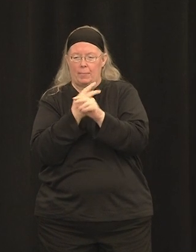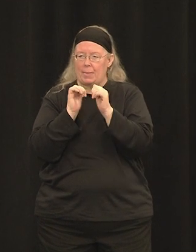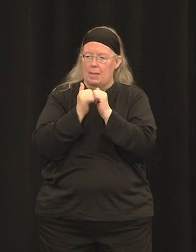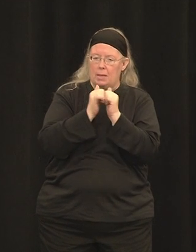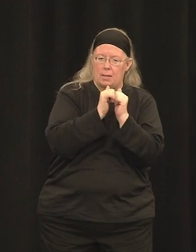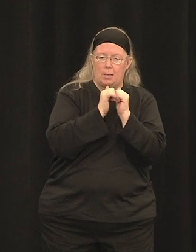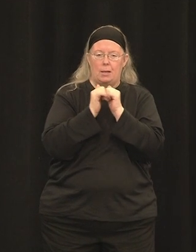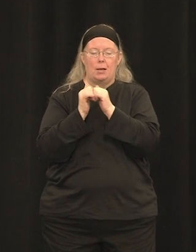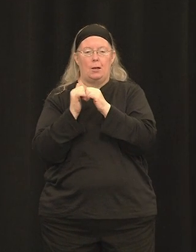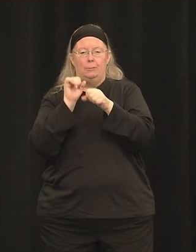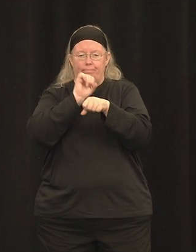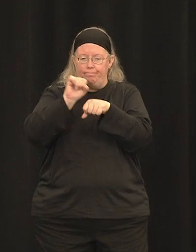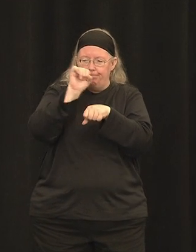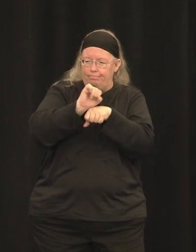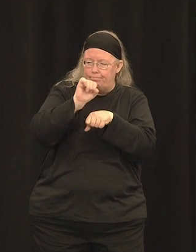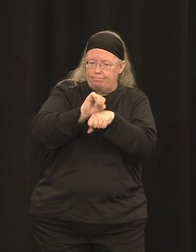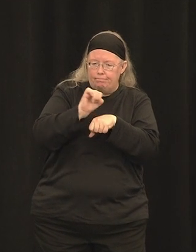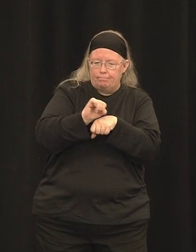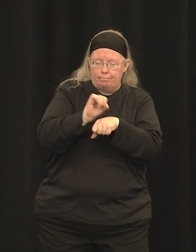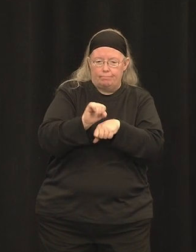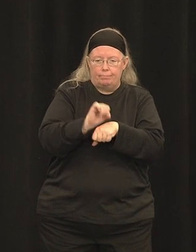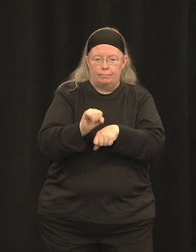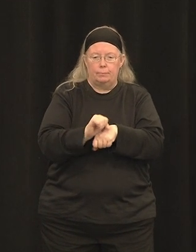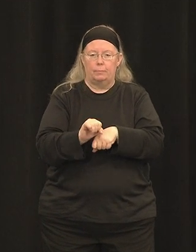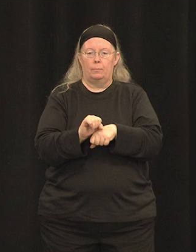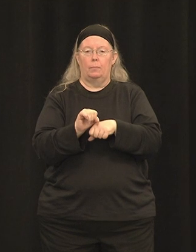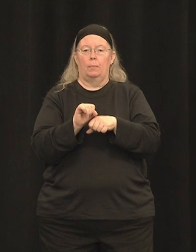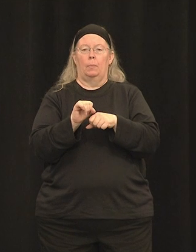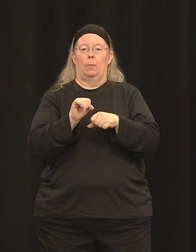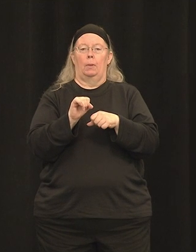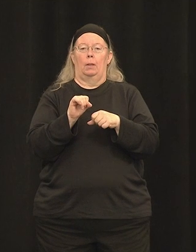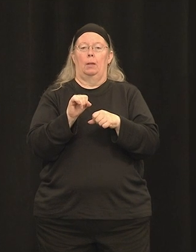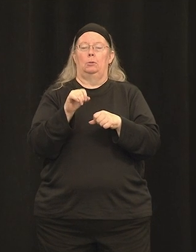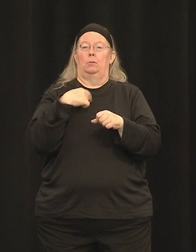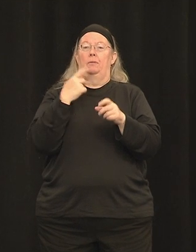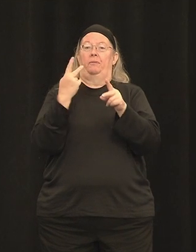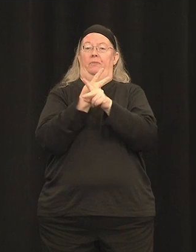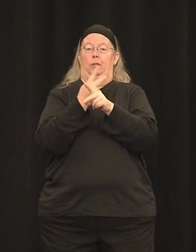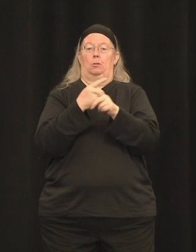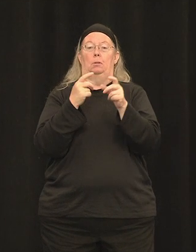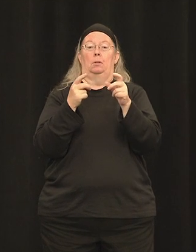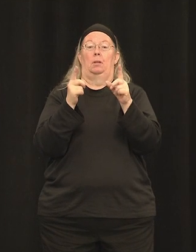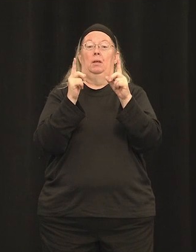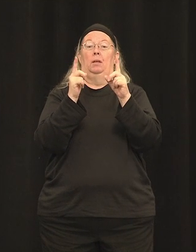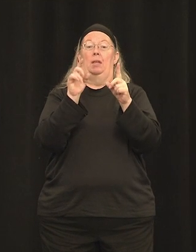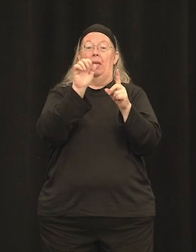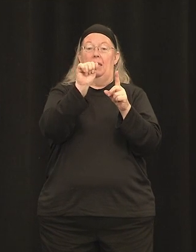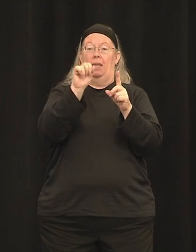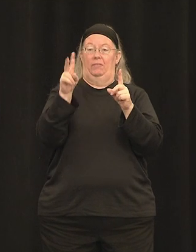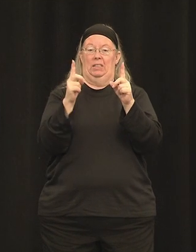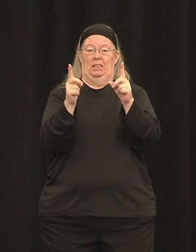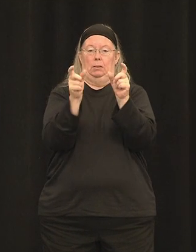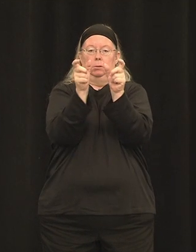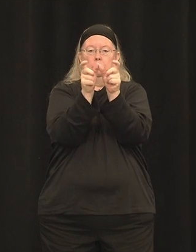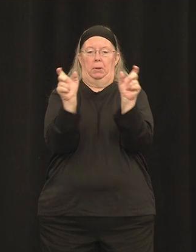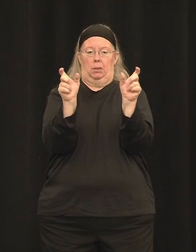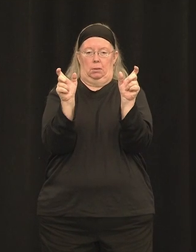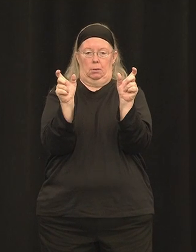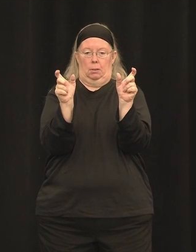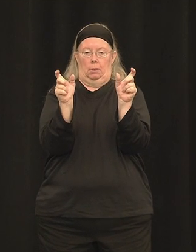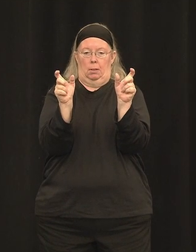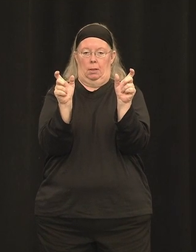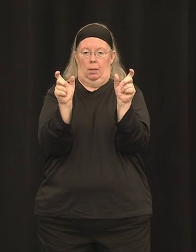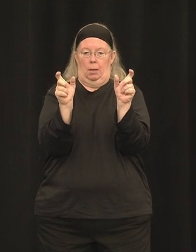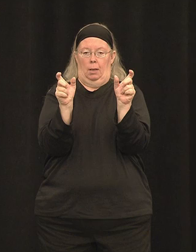work at Atsena to develop a dual AAV vector approach to deliver myosin 7A to the photoreceptors.